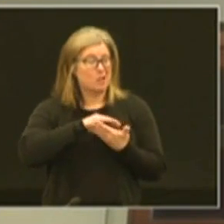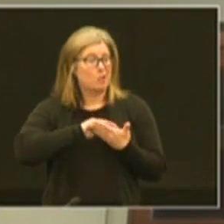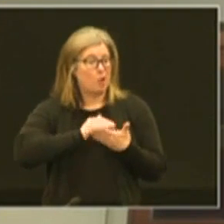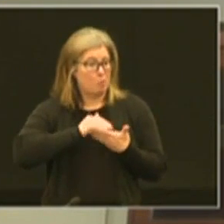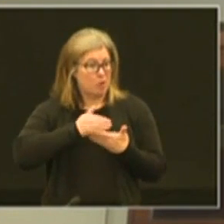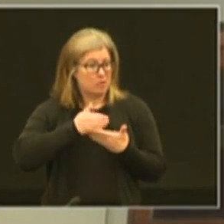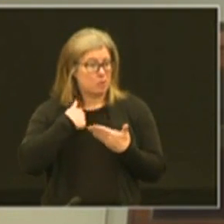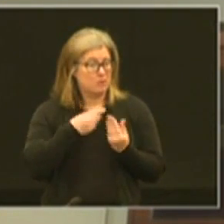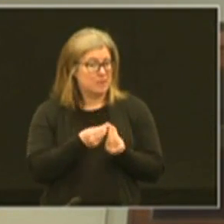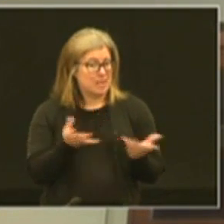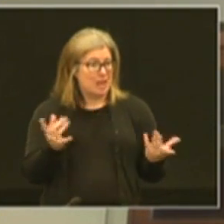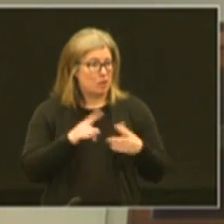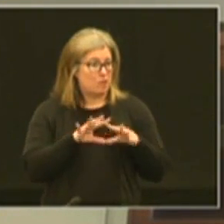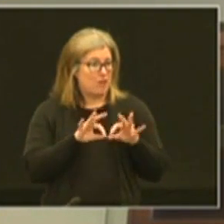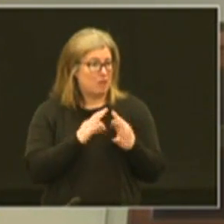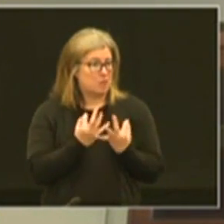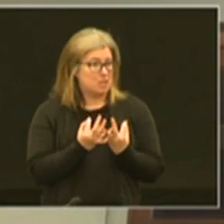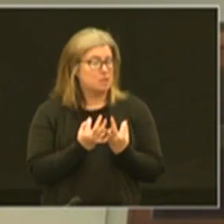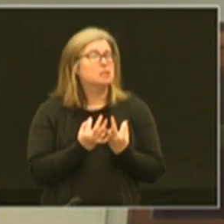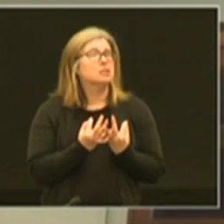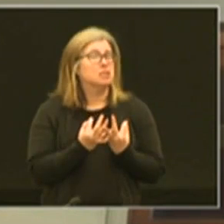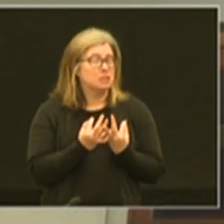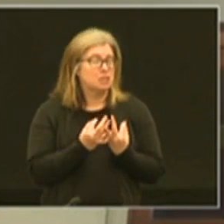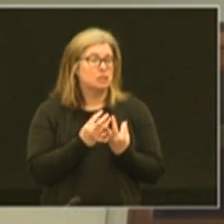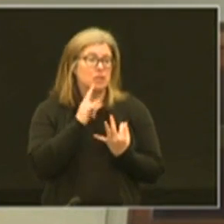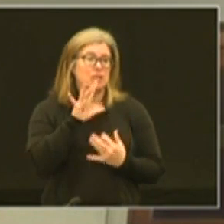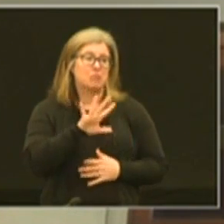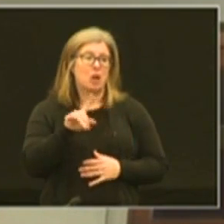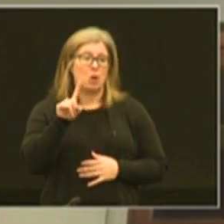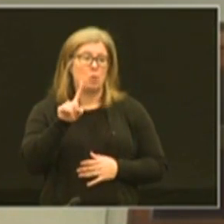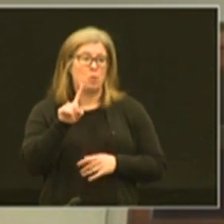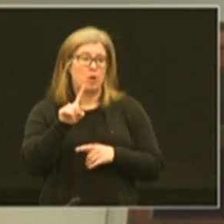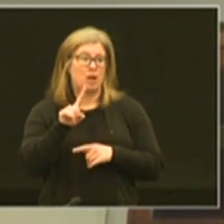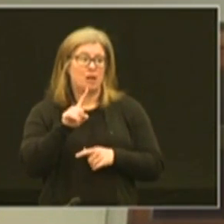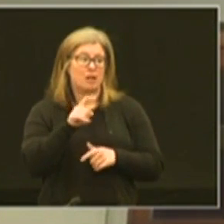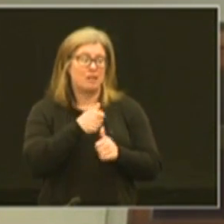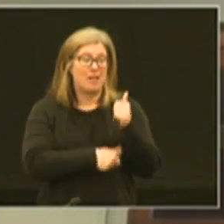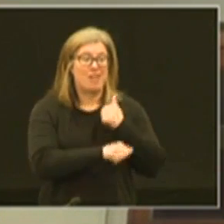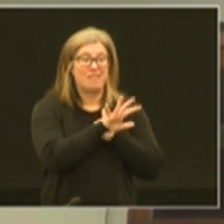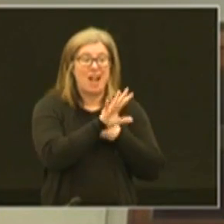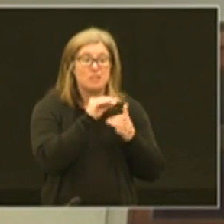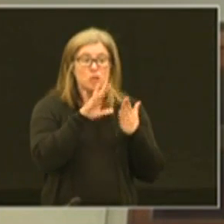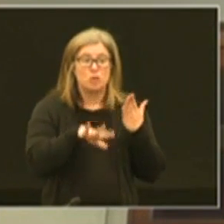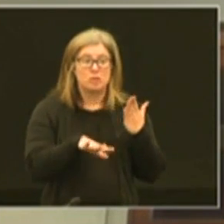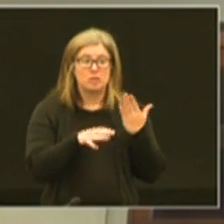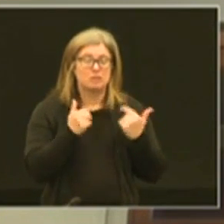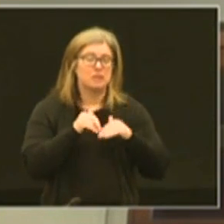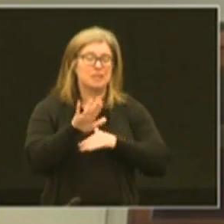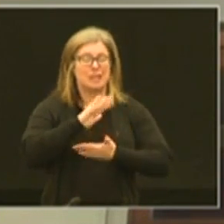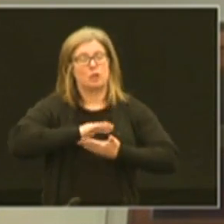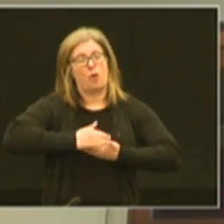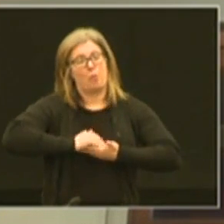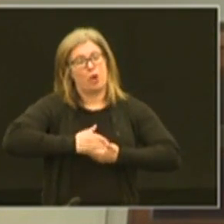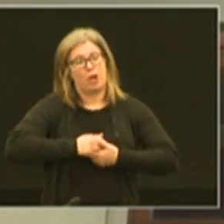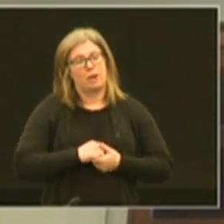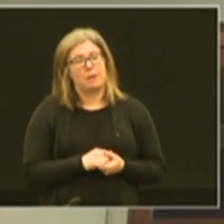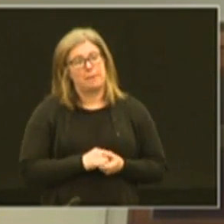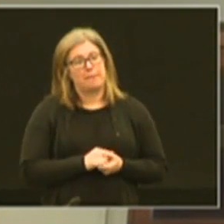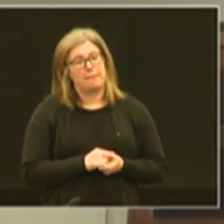that we have sent out to families so that's really about one in five students in JCPS have been sent a Chromebook